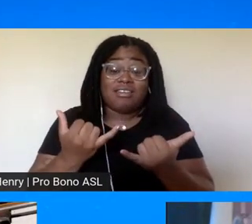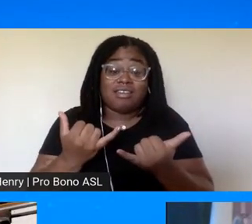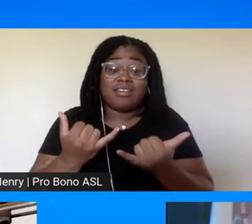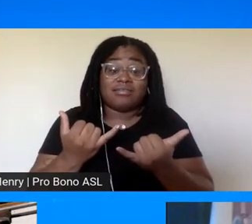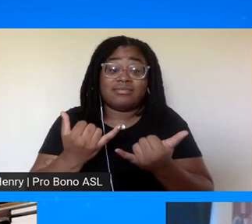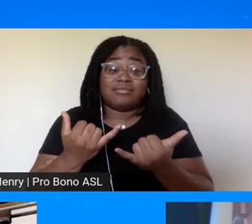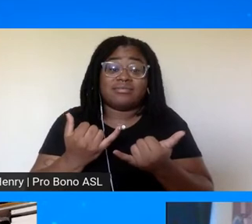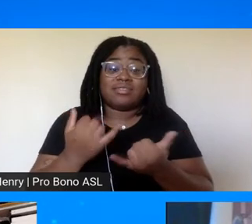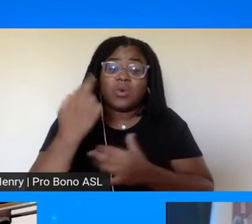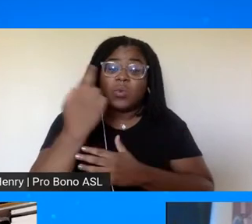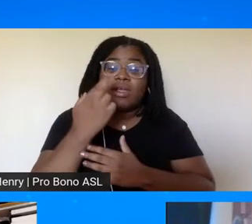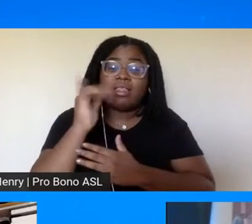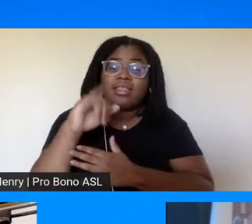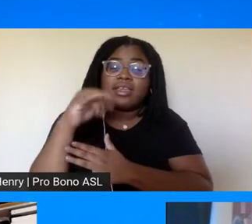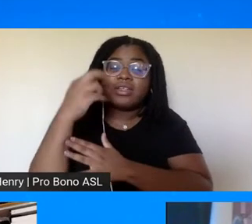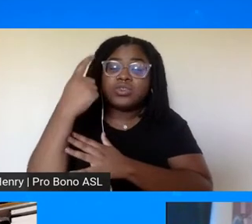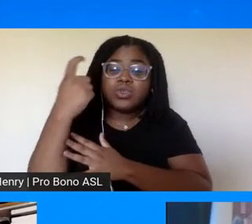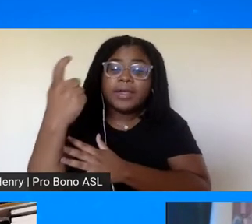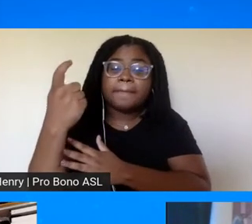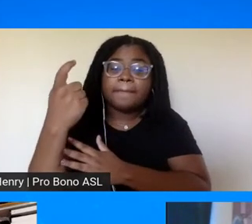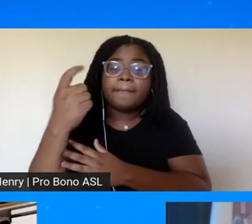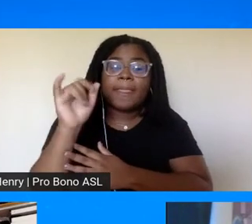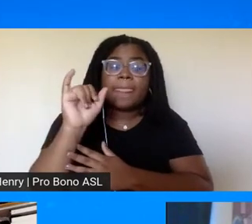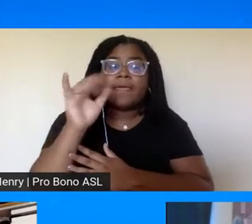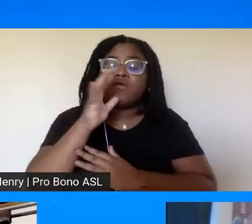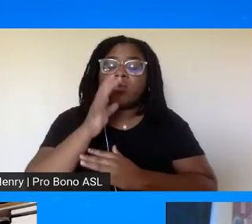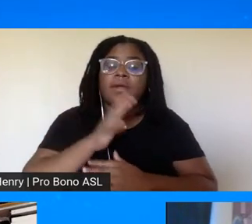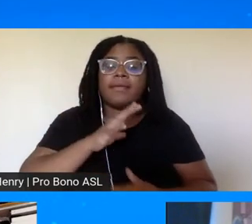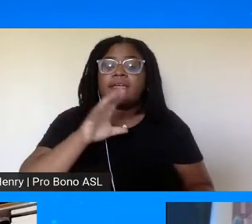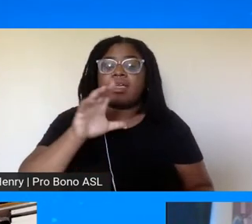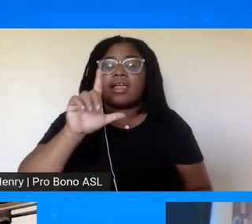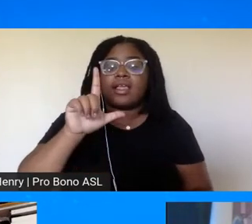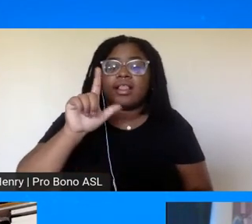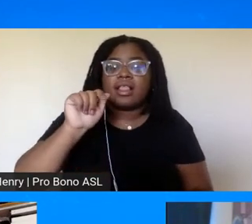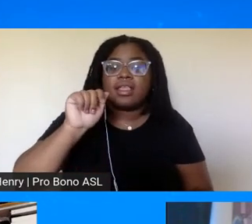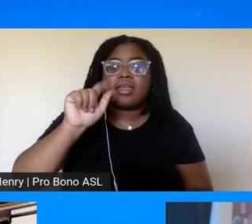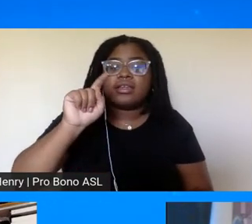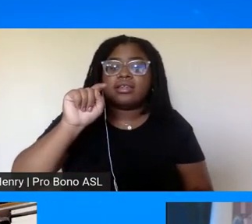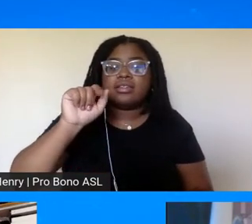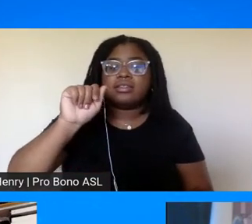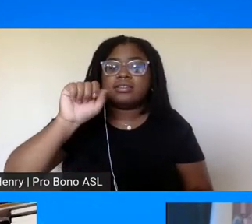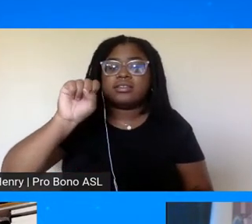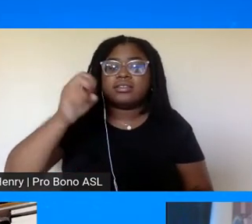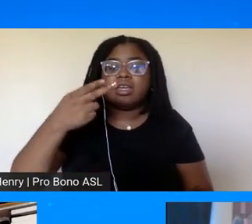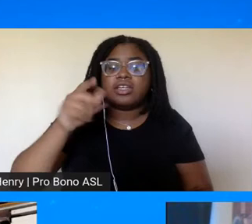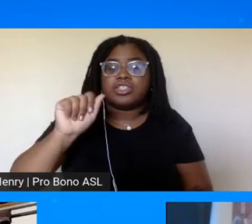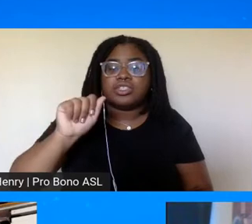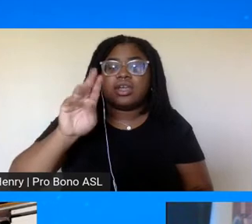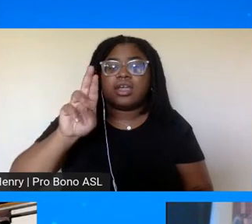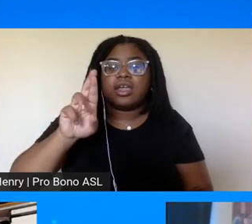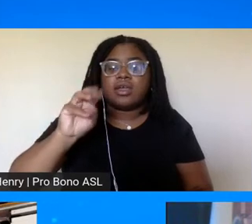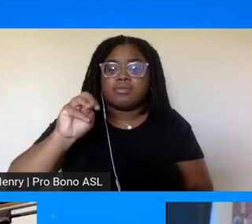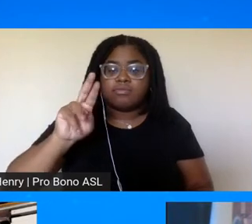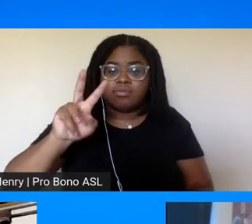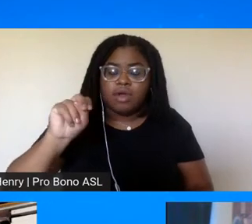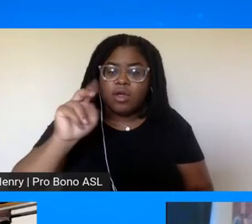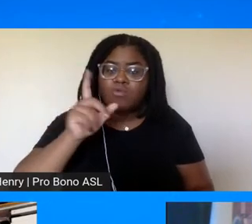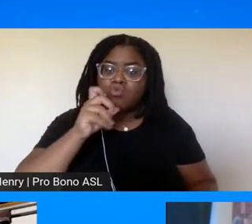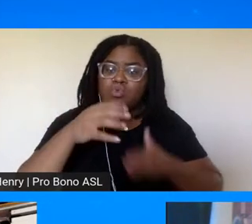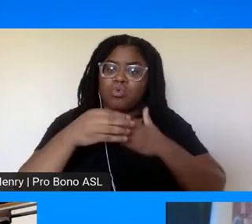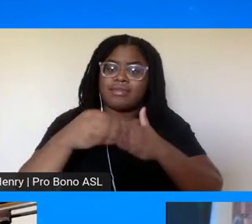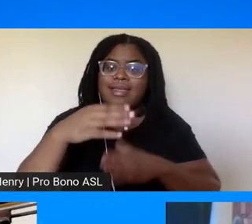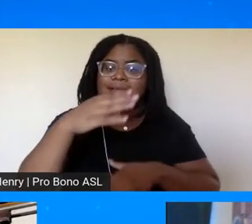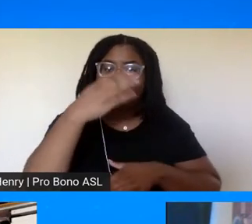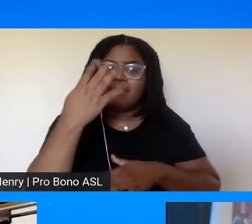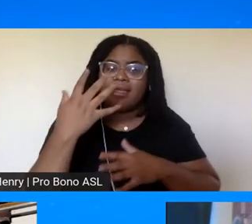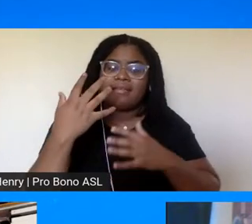the dream women like latasha brown who's leading black voters matter and uh stacy abrams